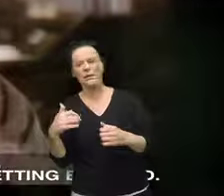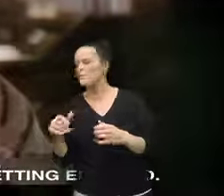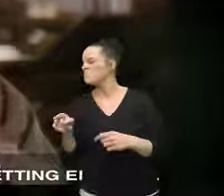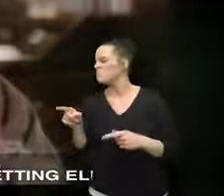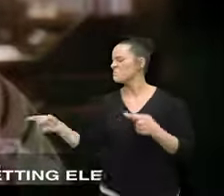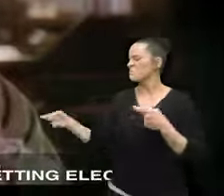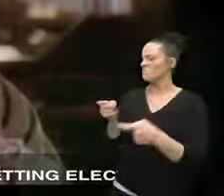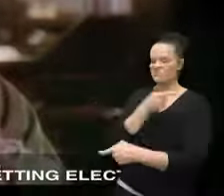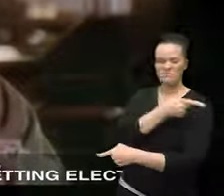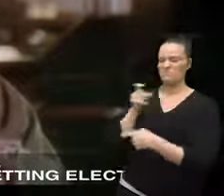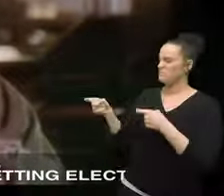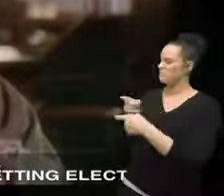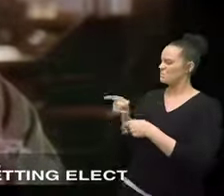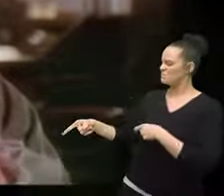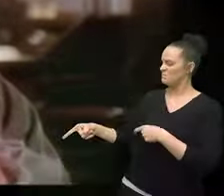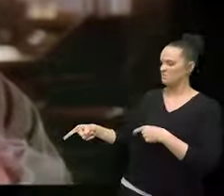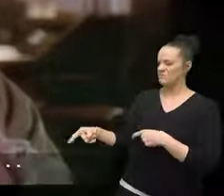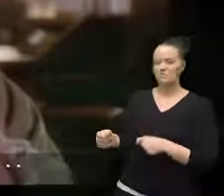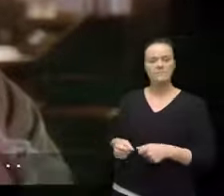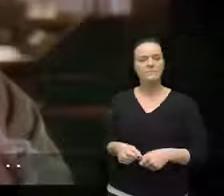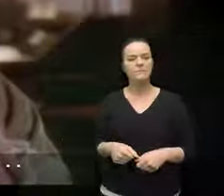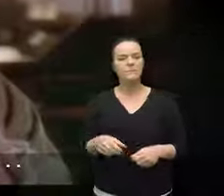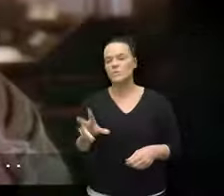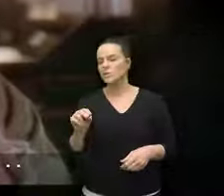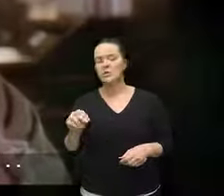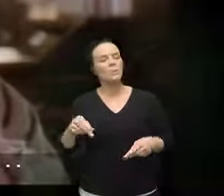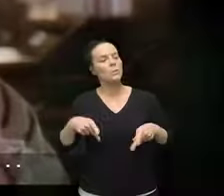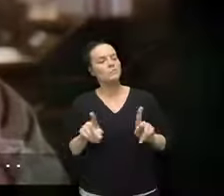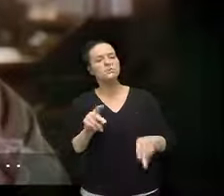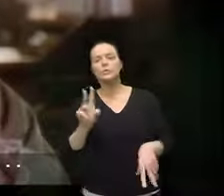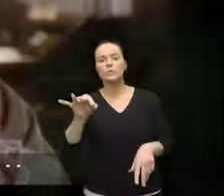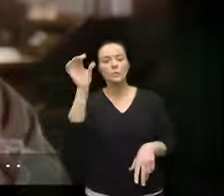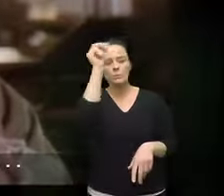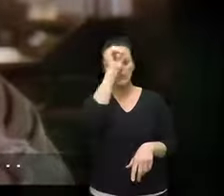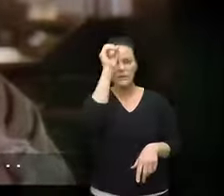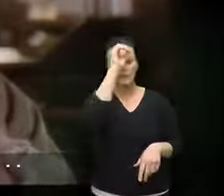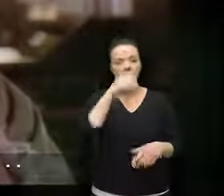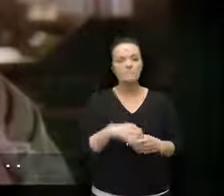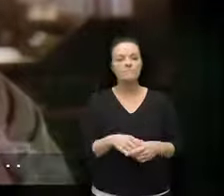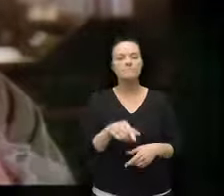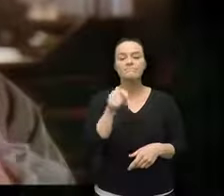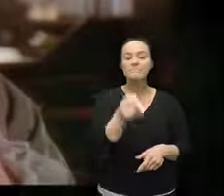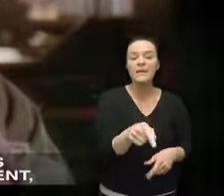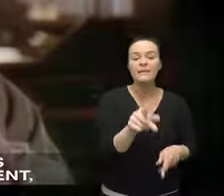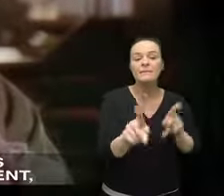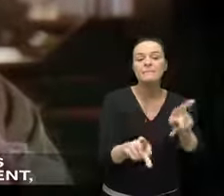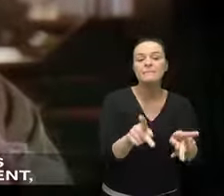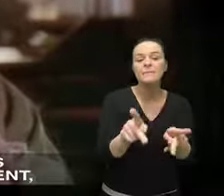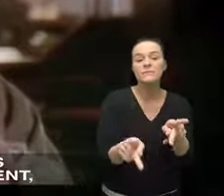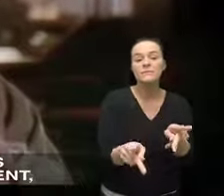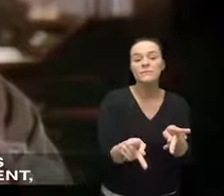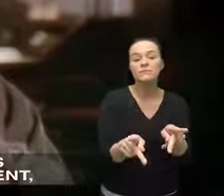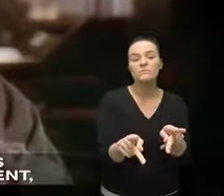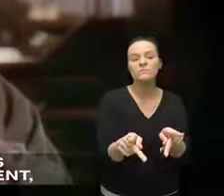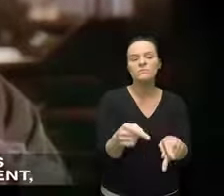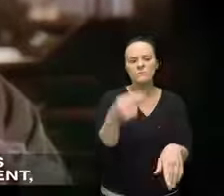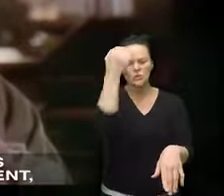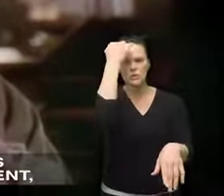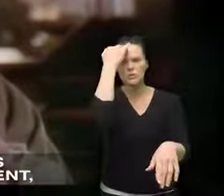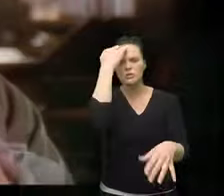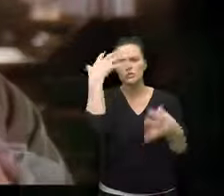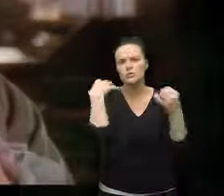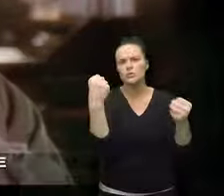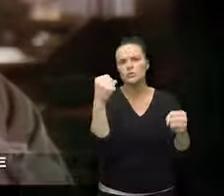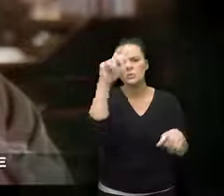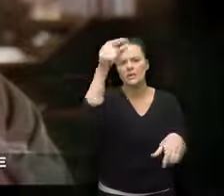where of course they don't stand a chance of getting elected and then there are the people they're suspicious